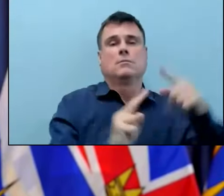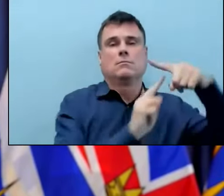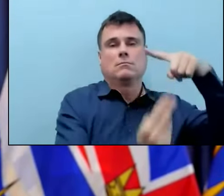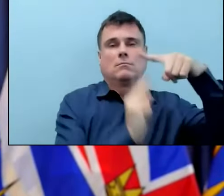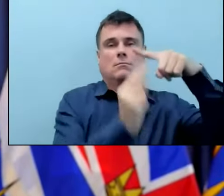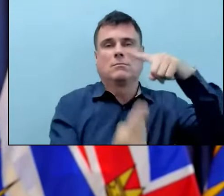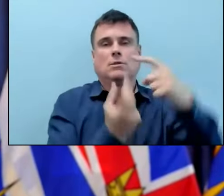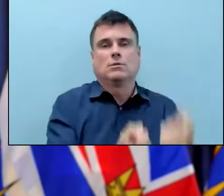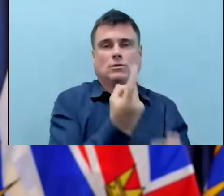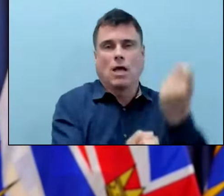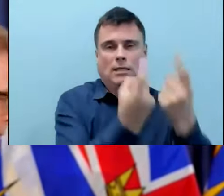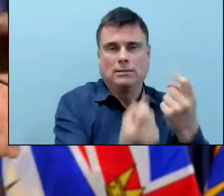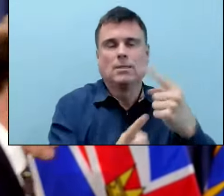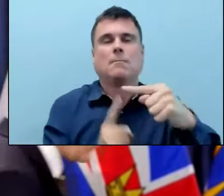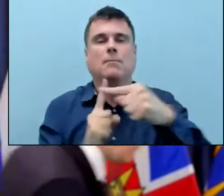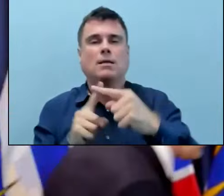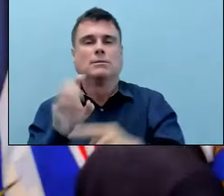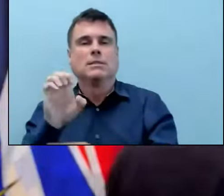Dr. Bonnie Henry.